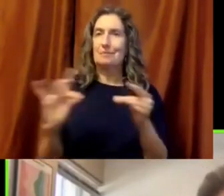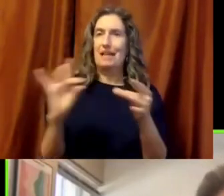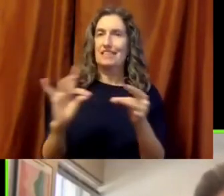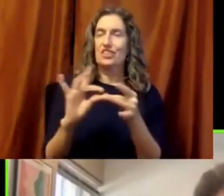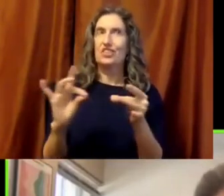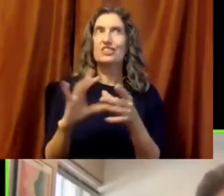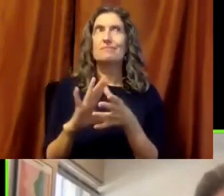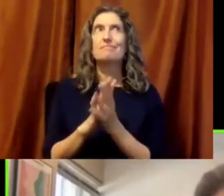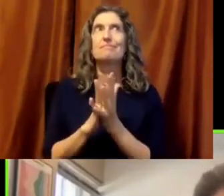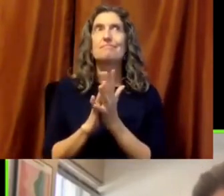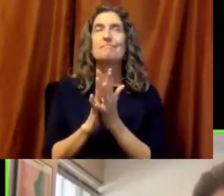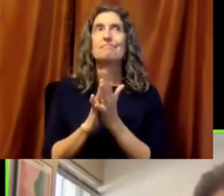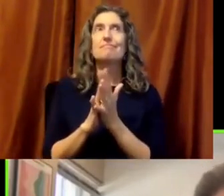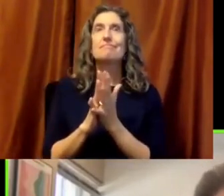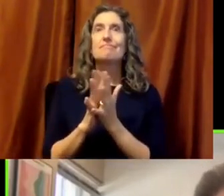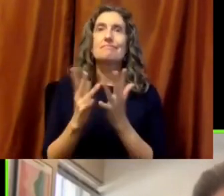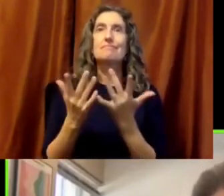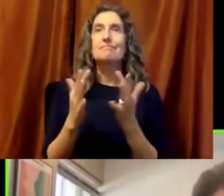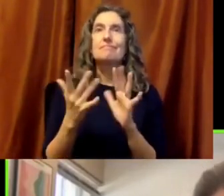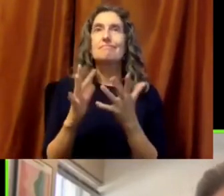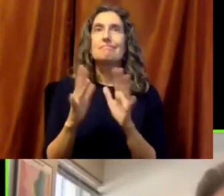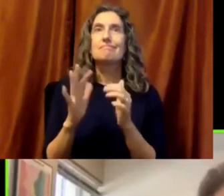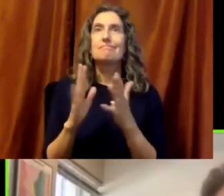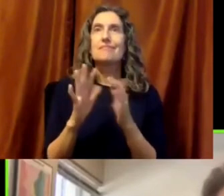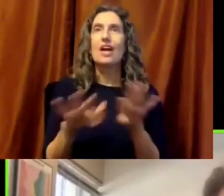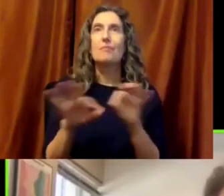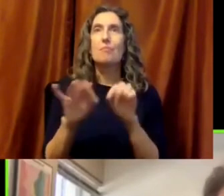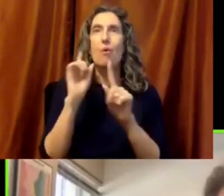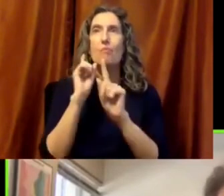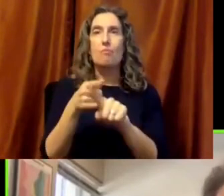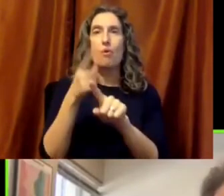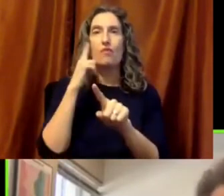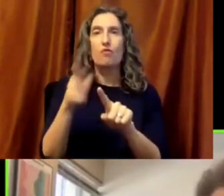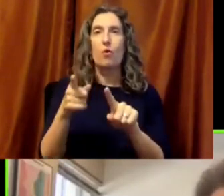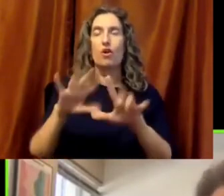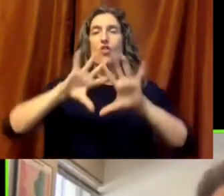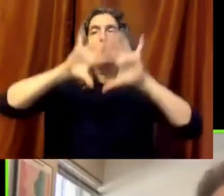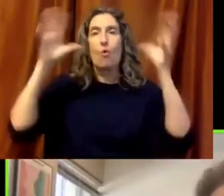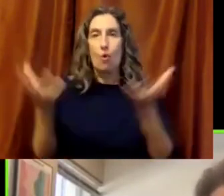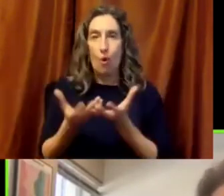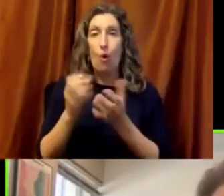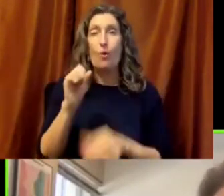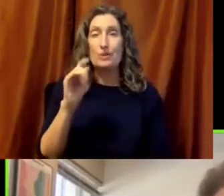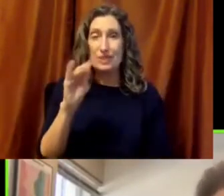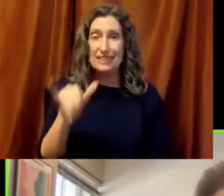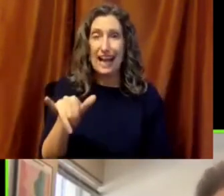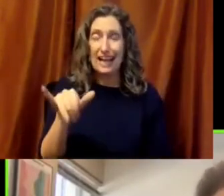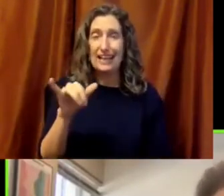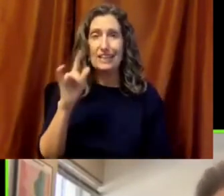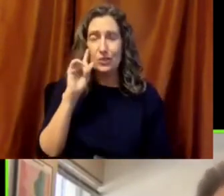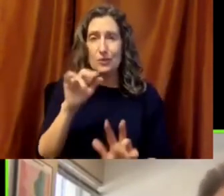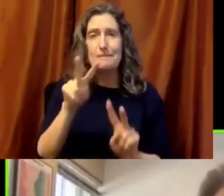have a message that's a message that's for the whole